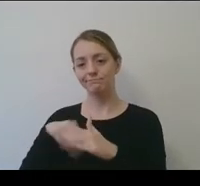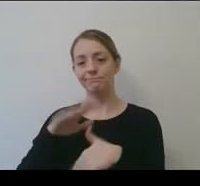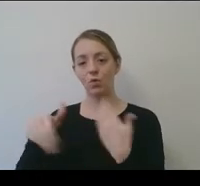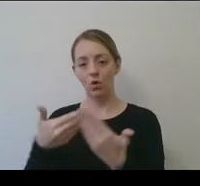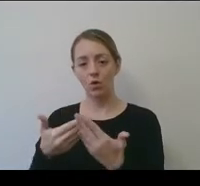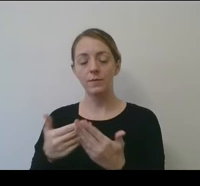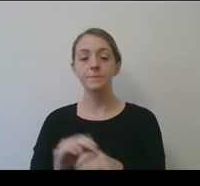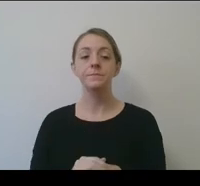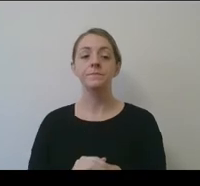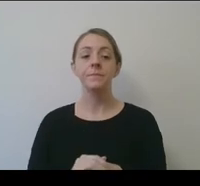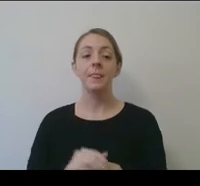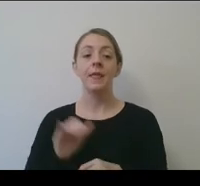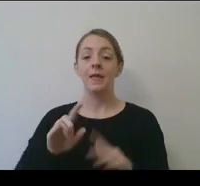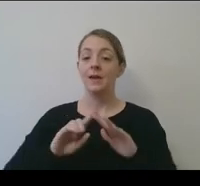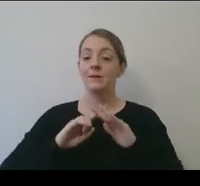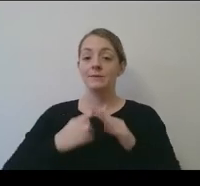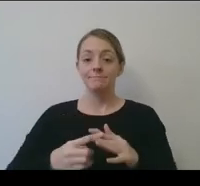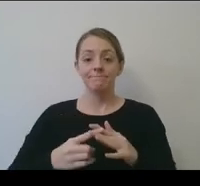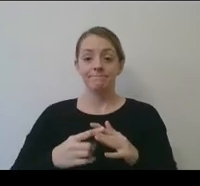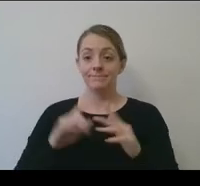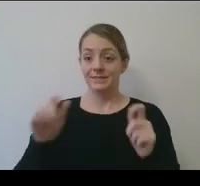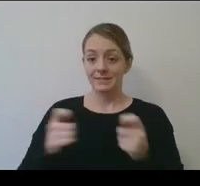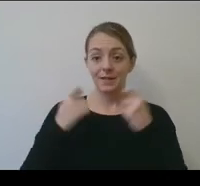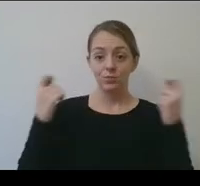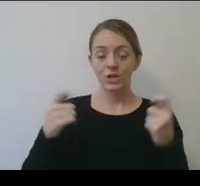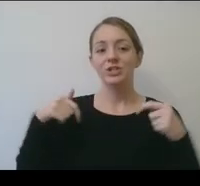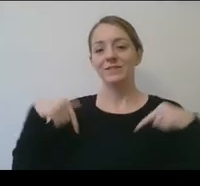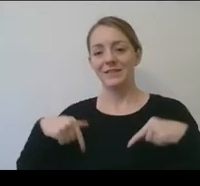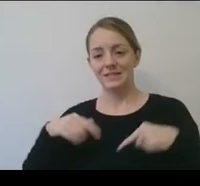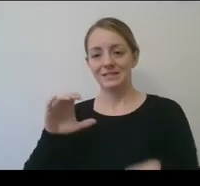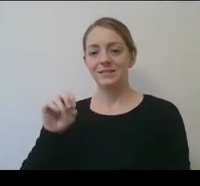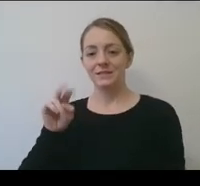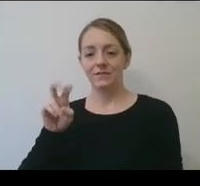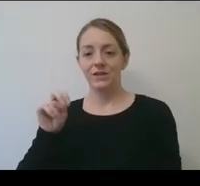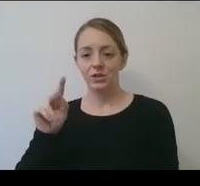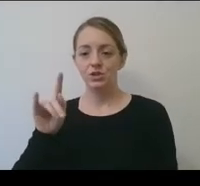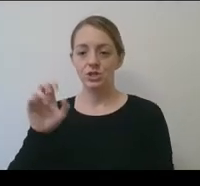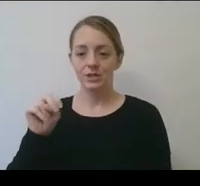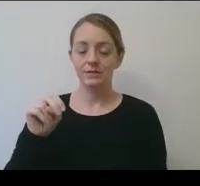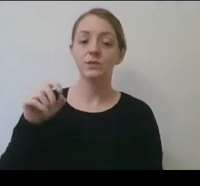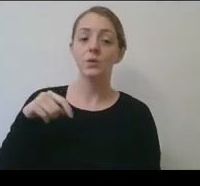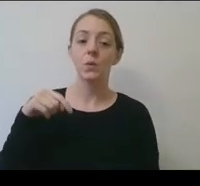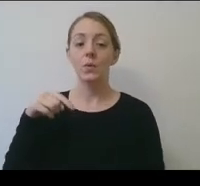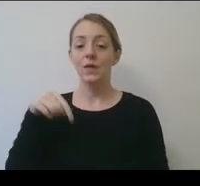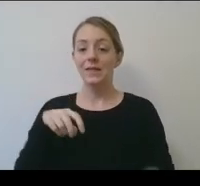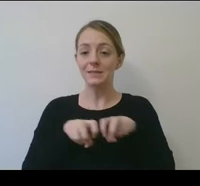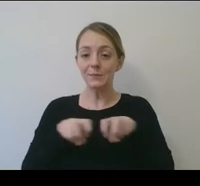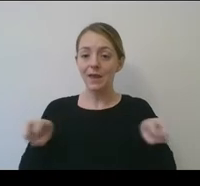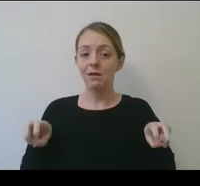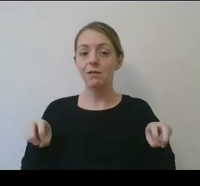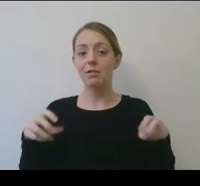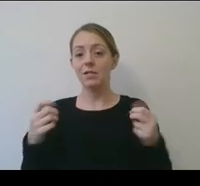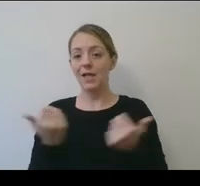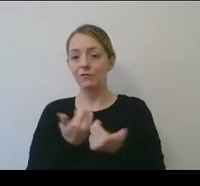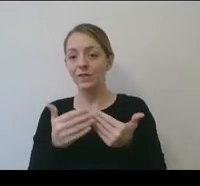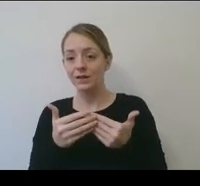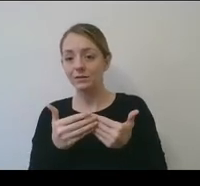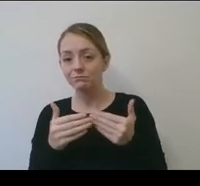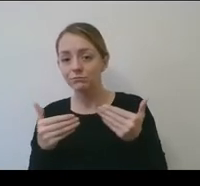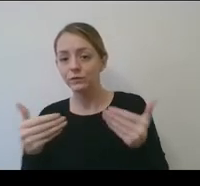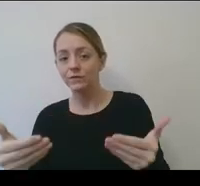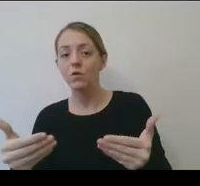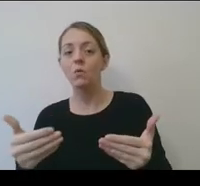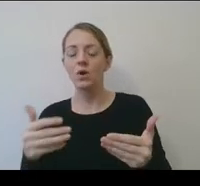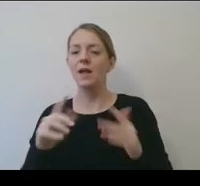celebration is the convention. So we could say that this panel and what we're doing moving forward is a way to launch us into this